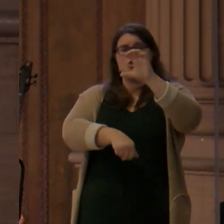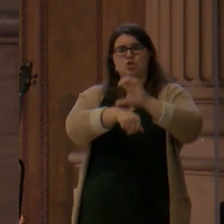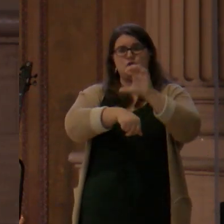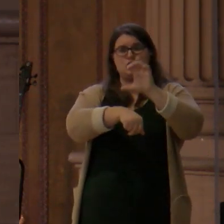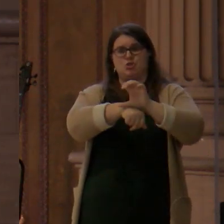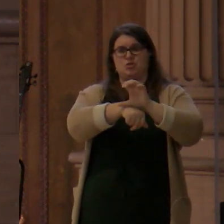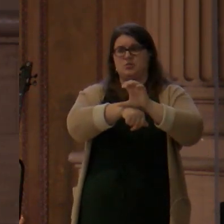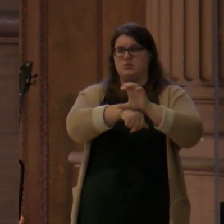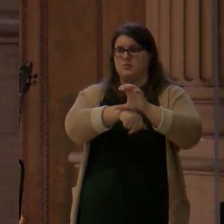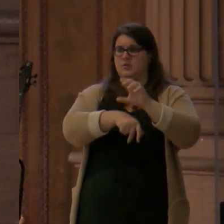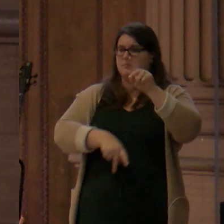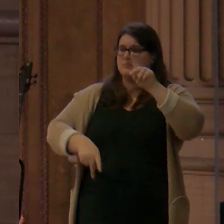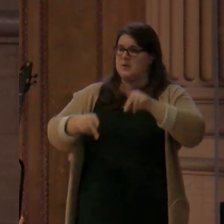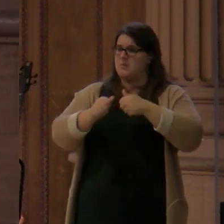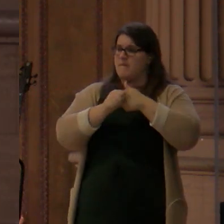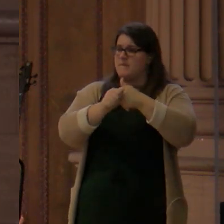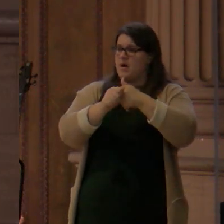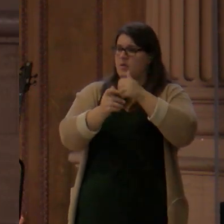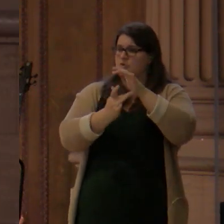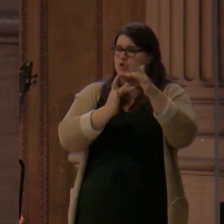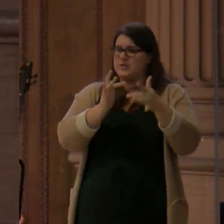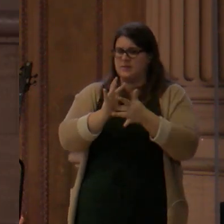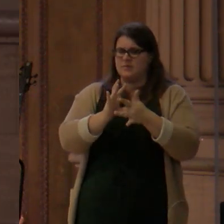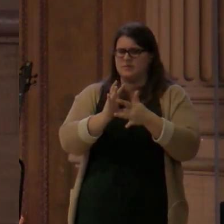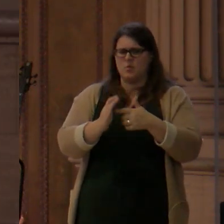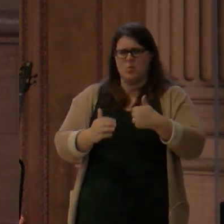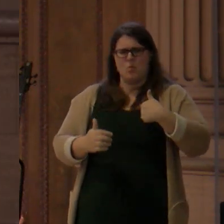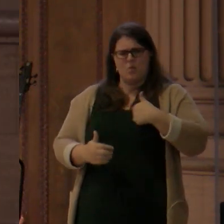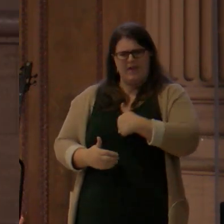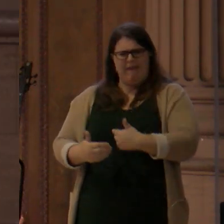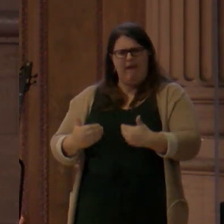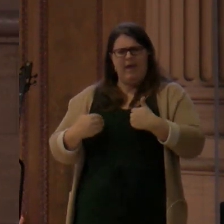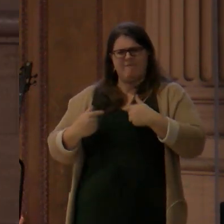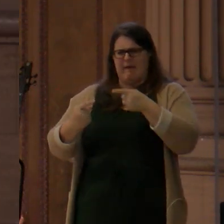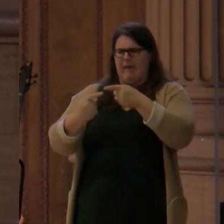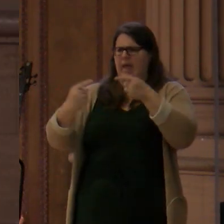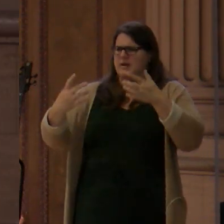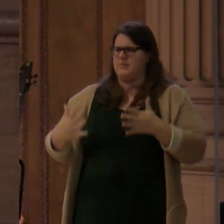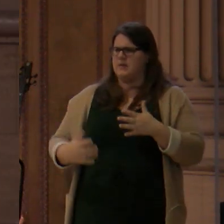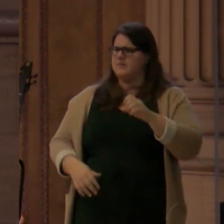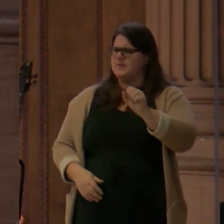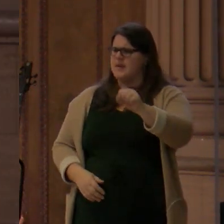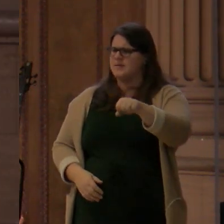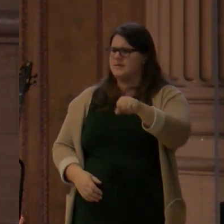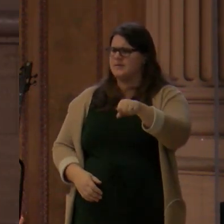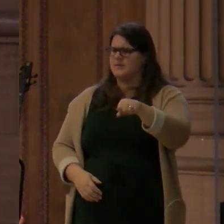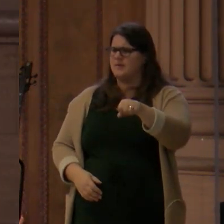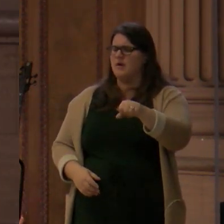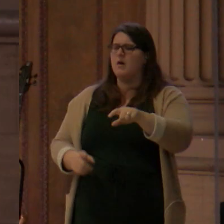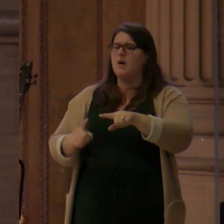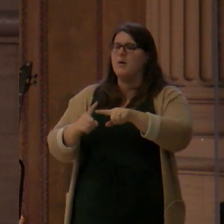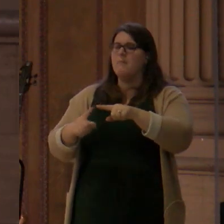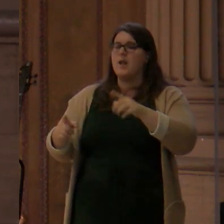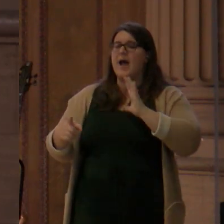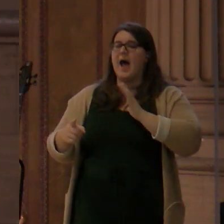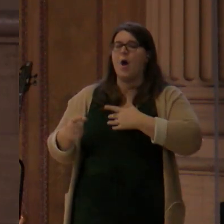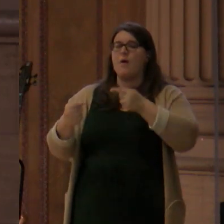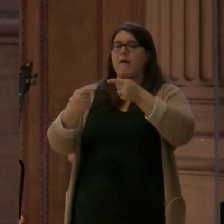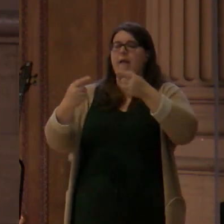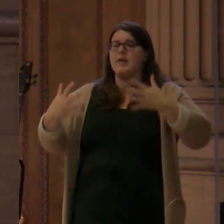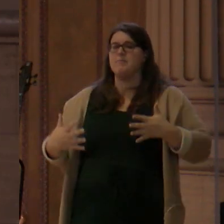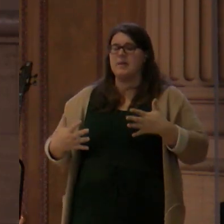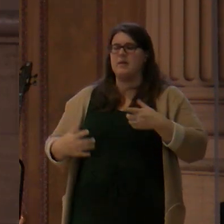The church has an enemy, but not a conqueror. We understand that throughout history, the church, the people of God have faced